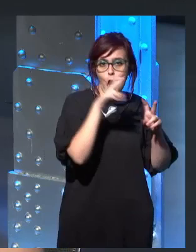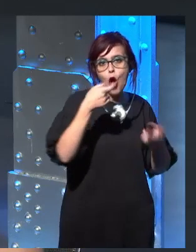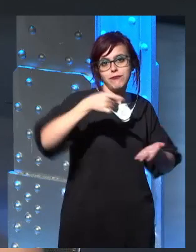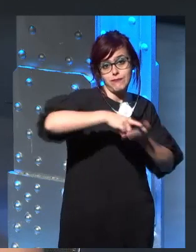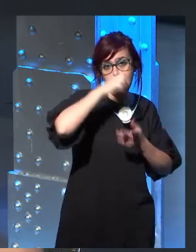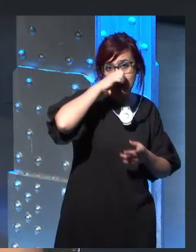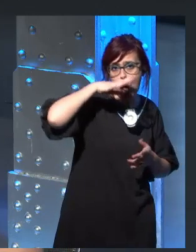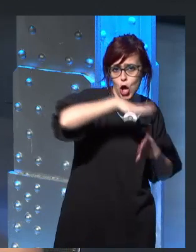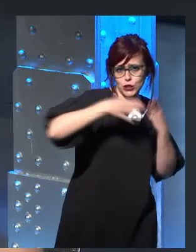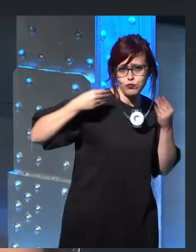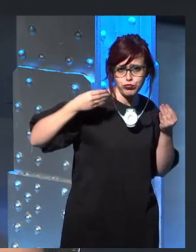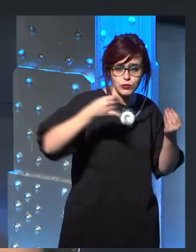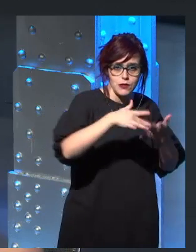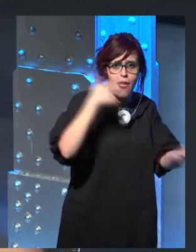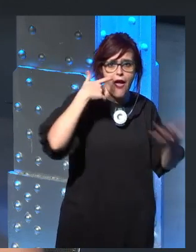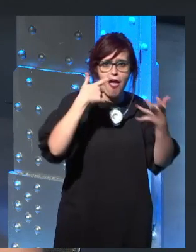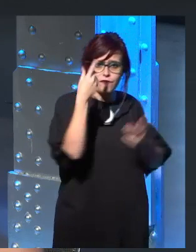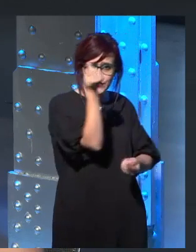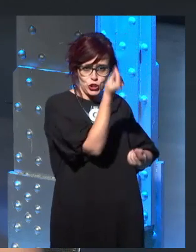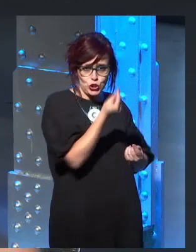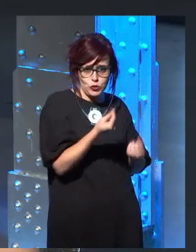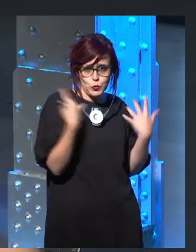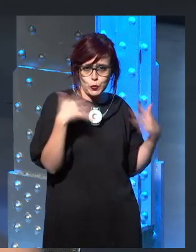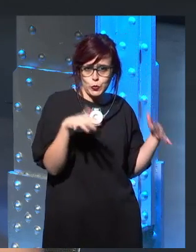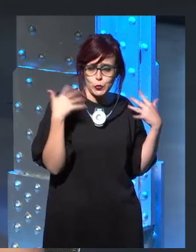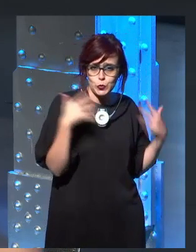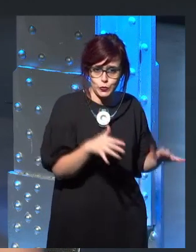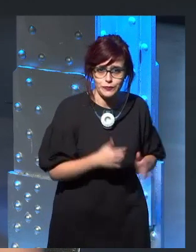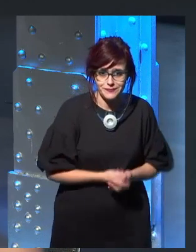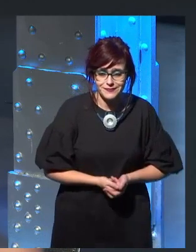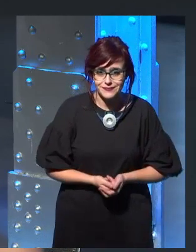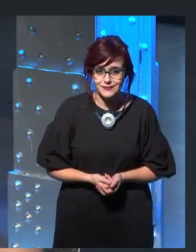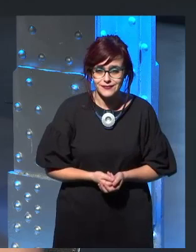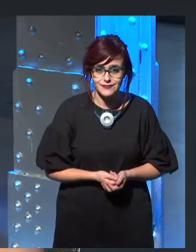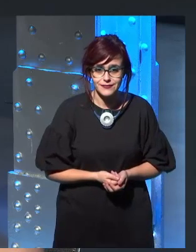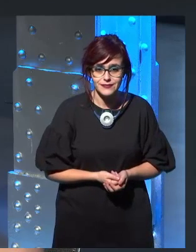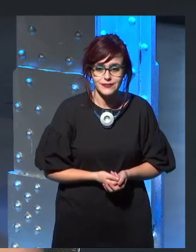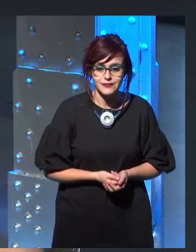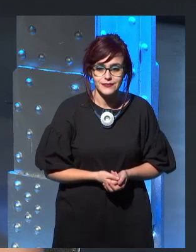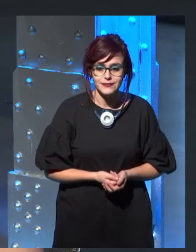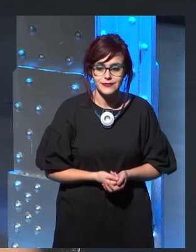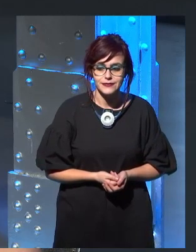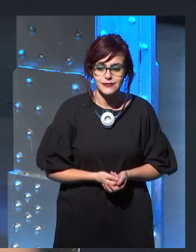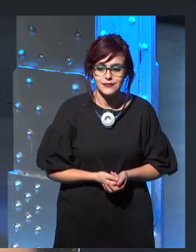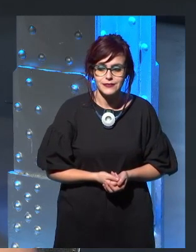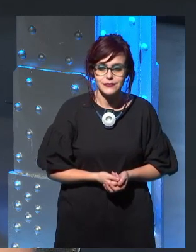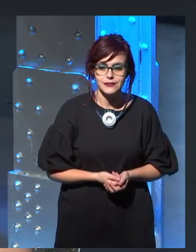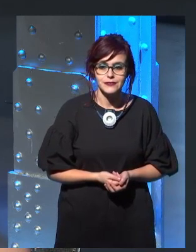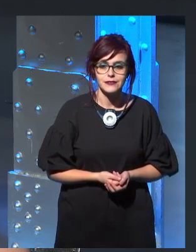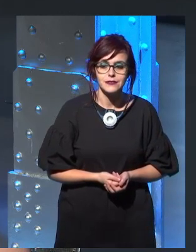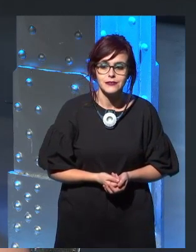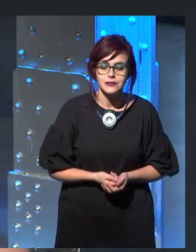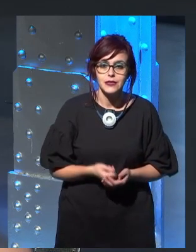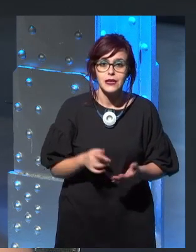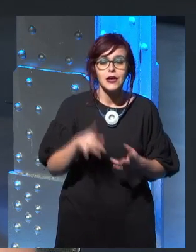effects. Um, I think that, for example, the, uh, the Conquest of Dorne,